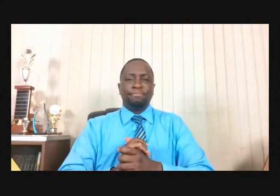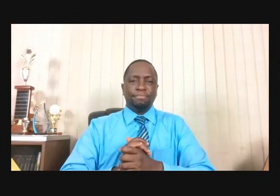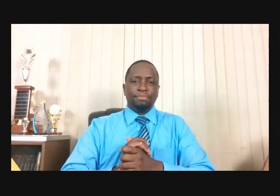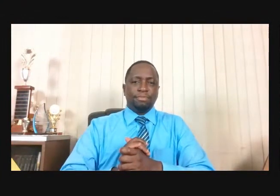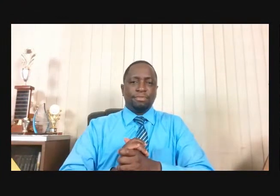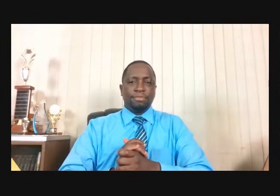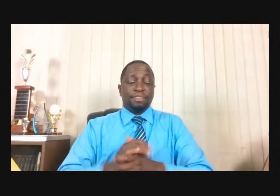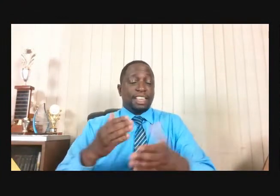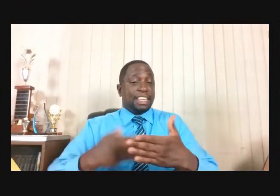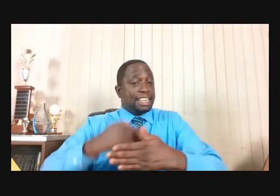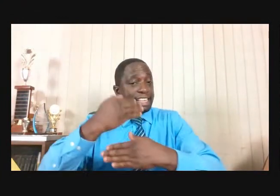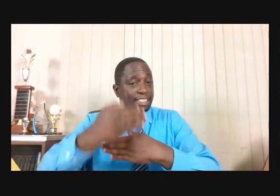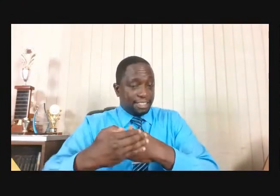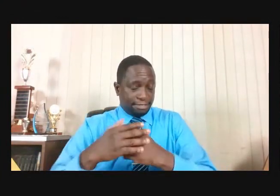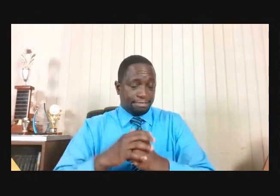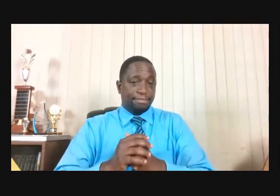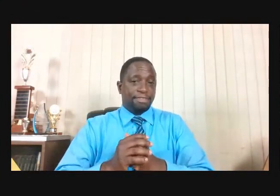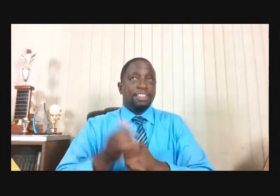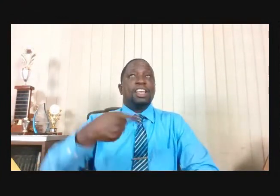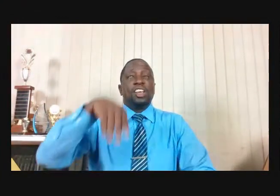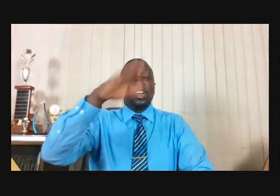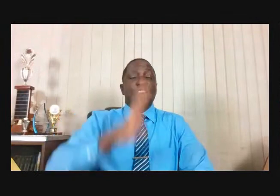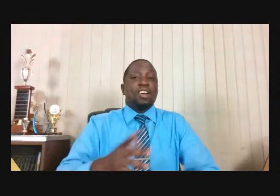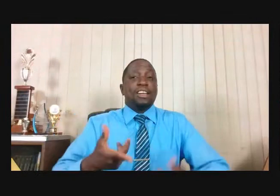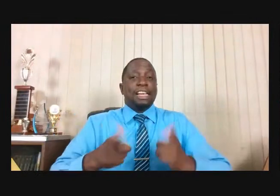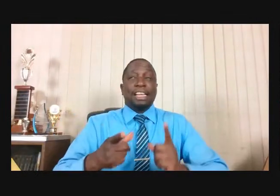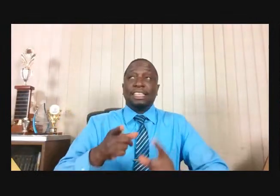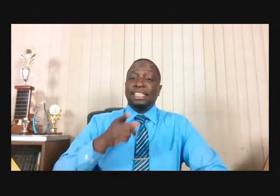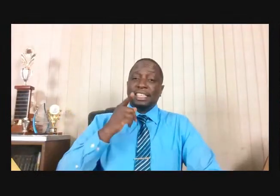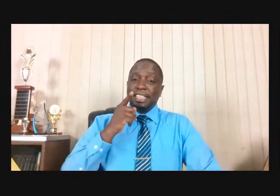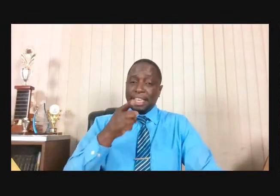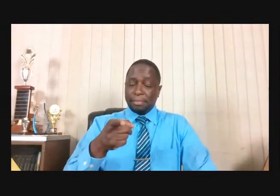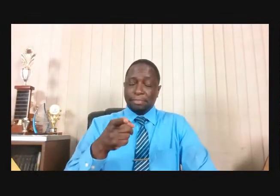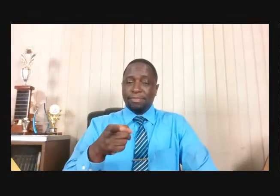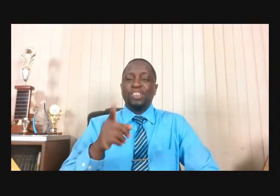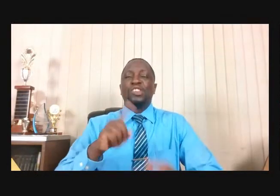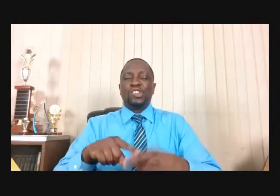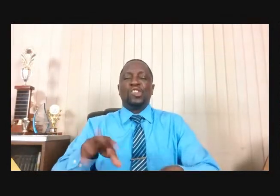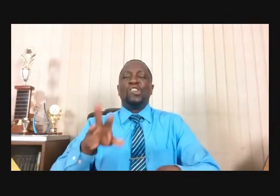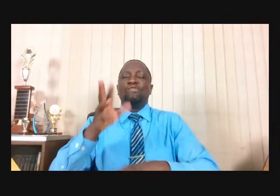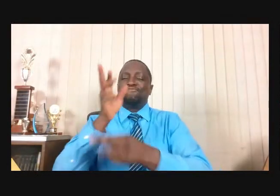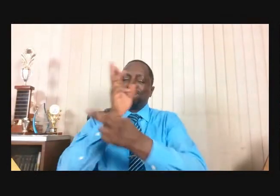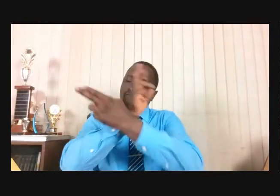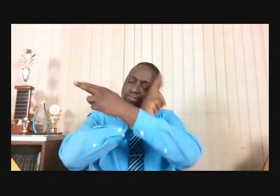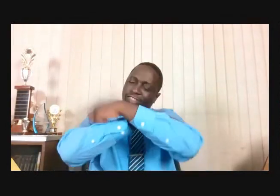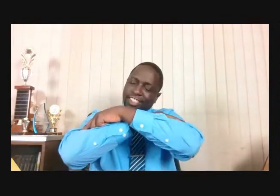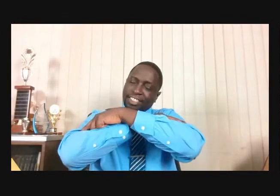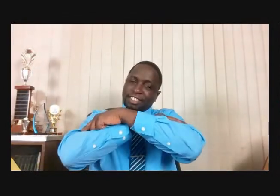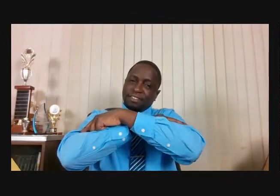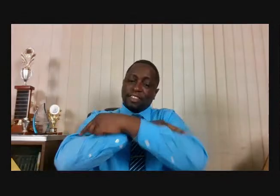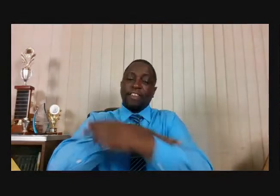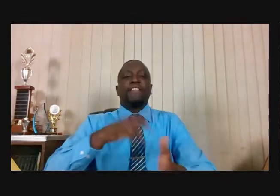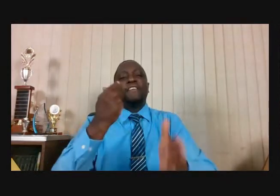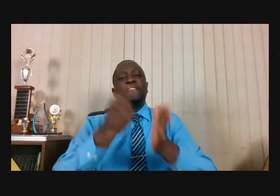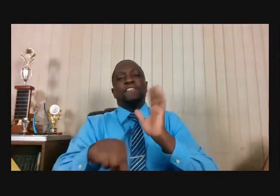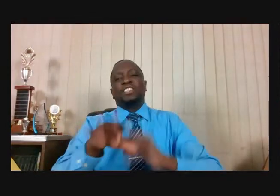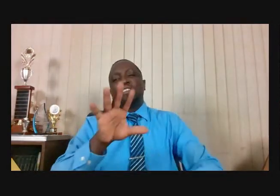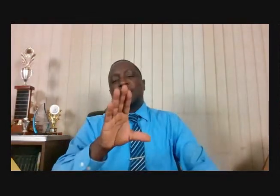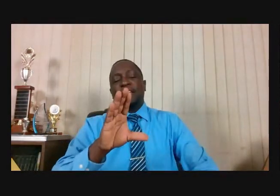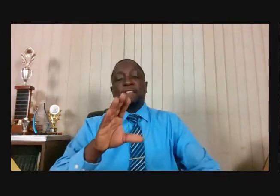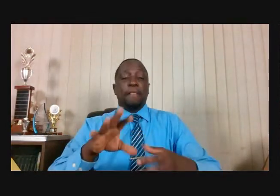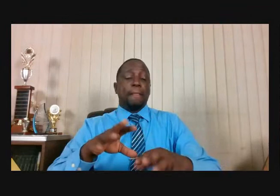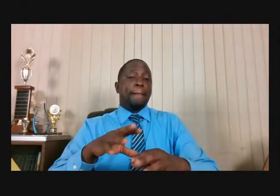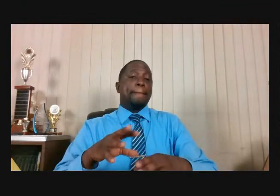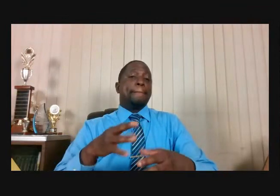Next, God allowed him to rest. Verse 5, the Bible says,